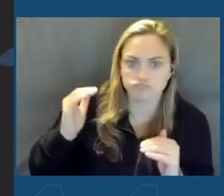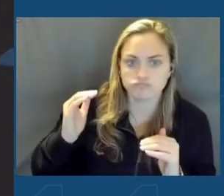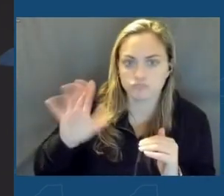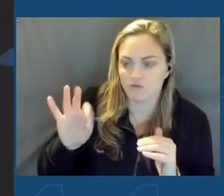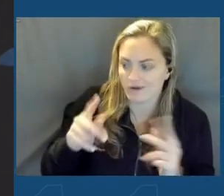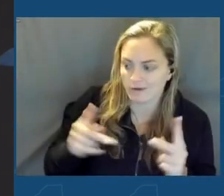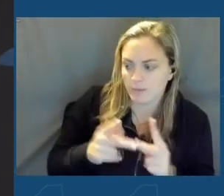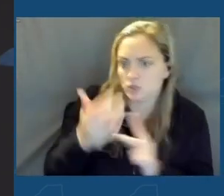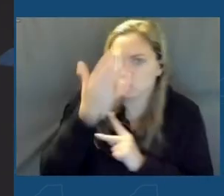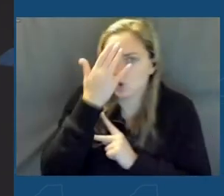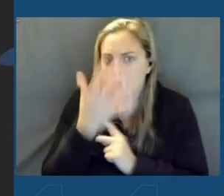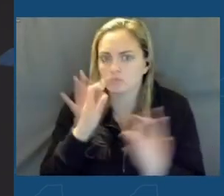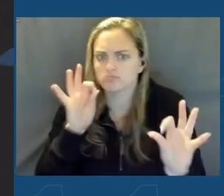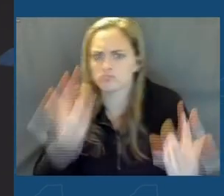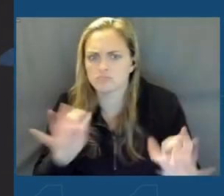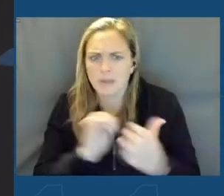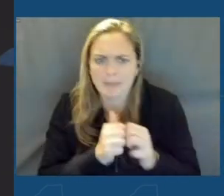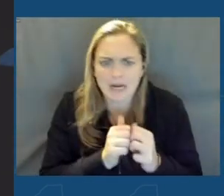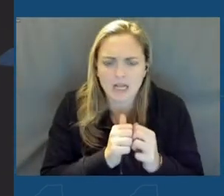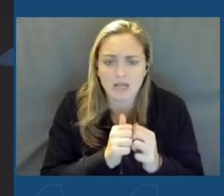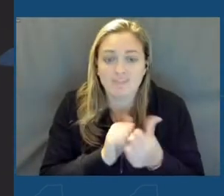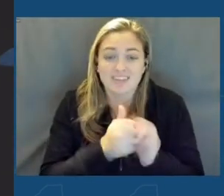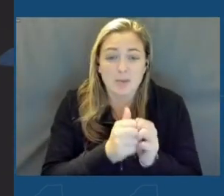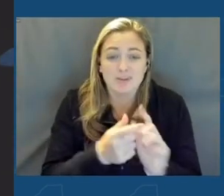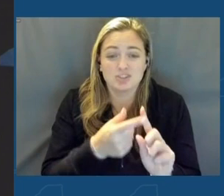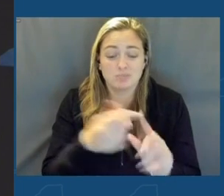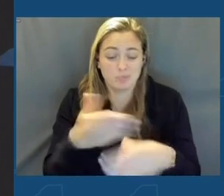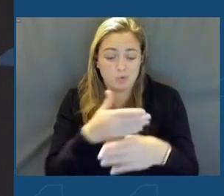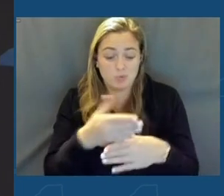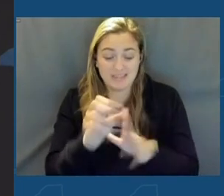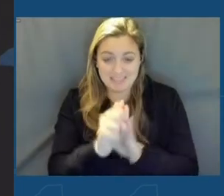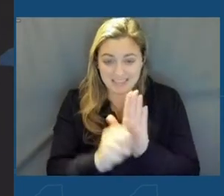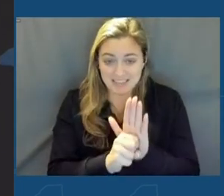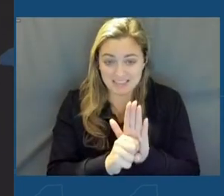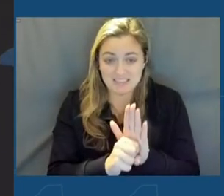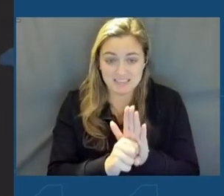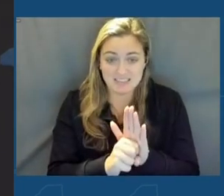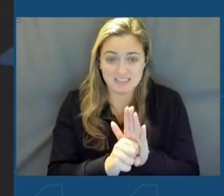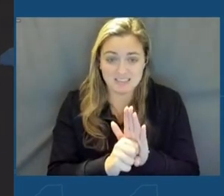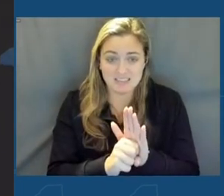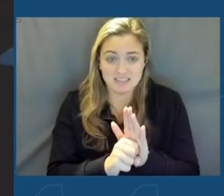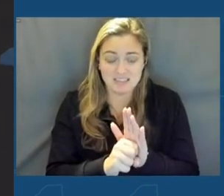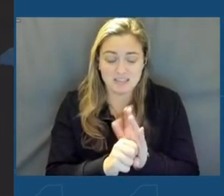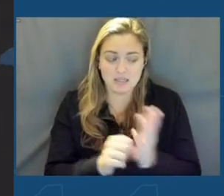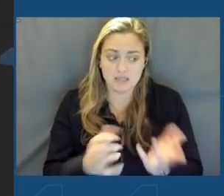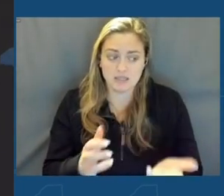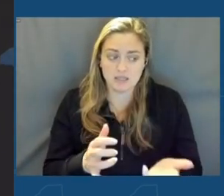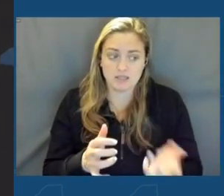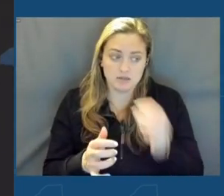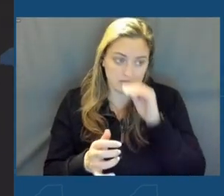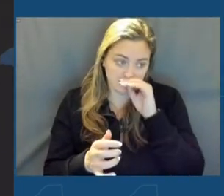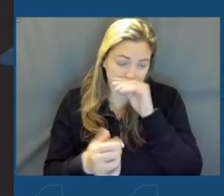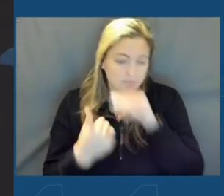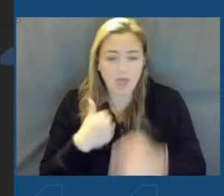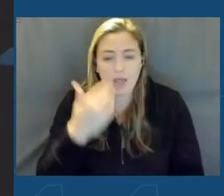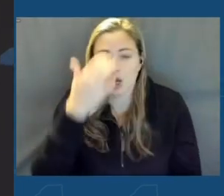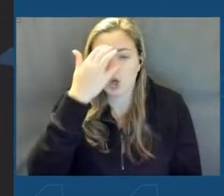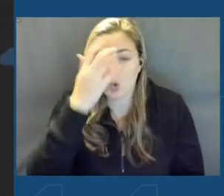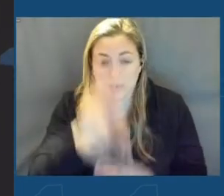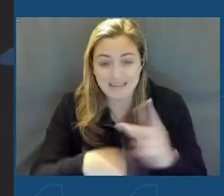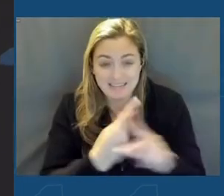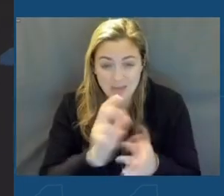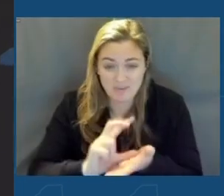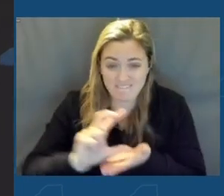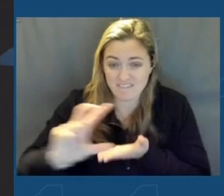that you know is competitive, it's a competition among states. And I know that you don't get this type of